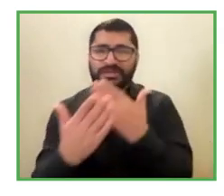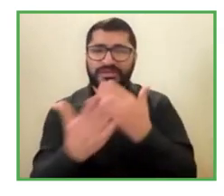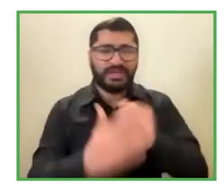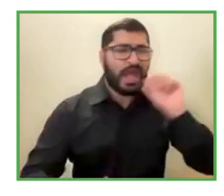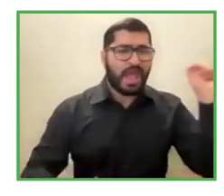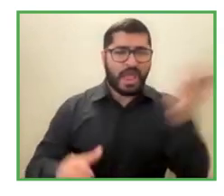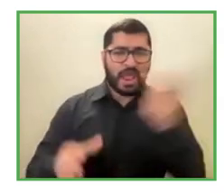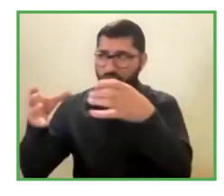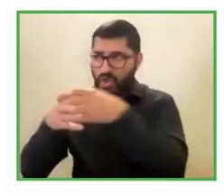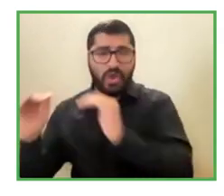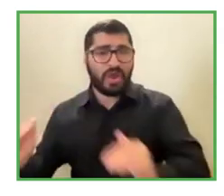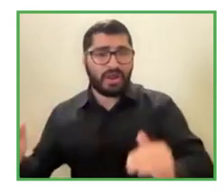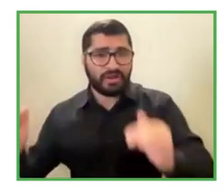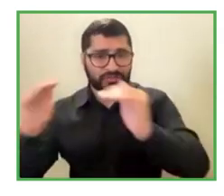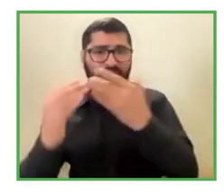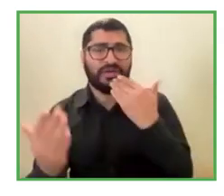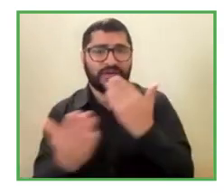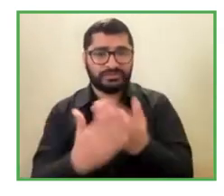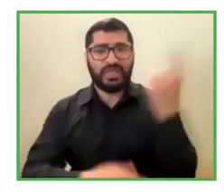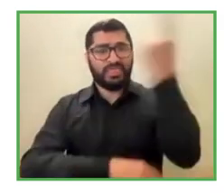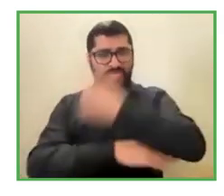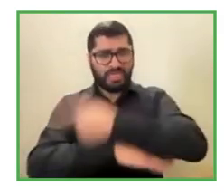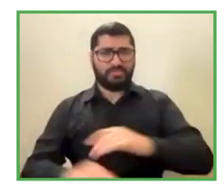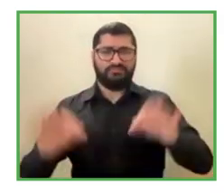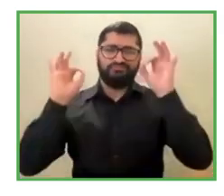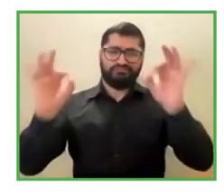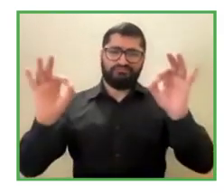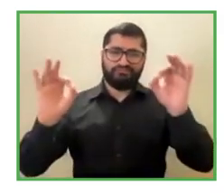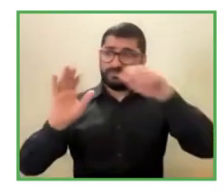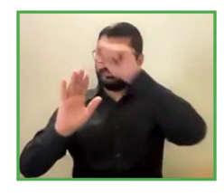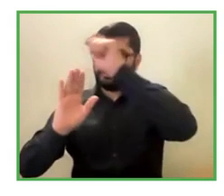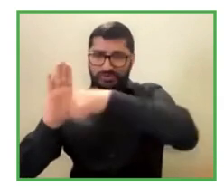of the session. Jocelyn thank you very much to everyone.